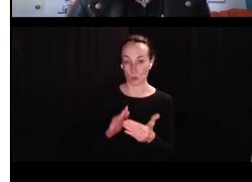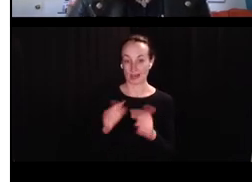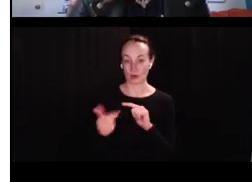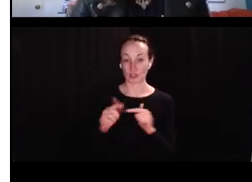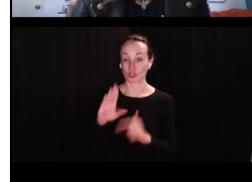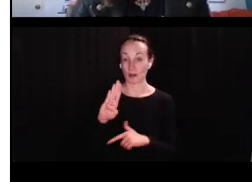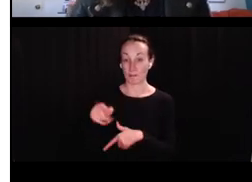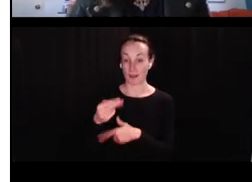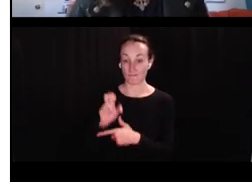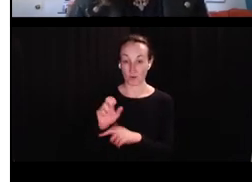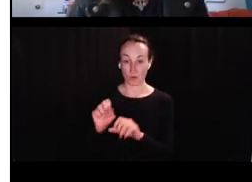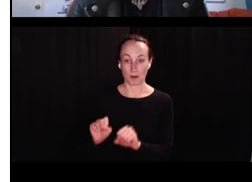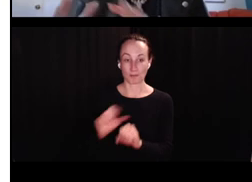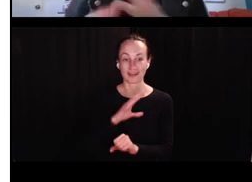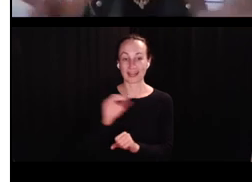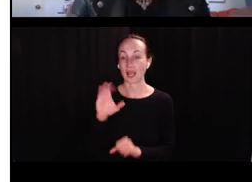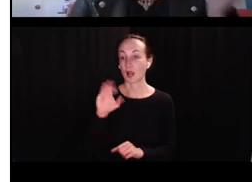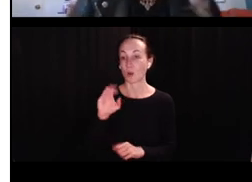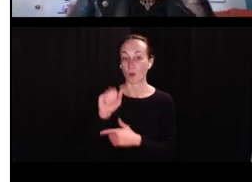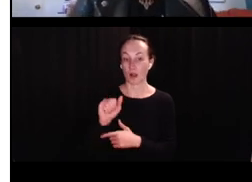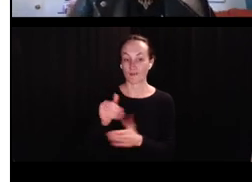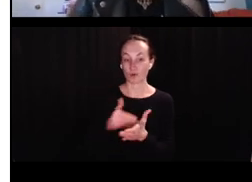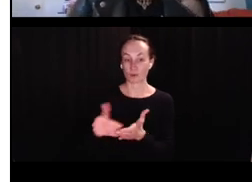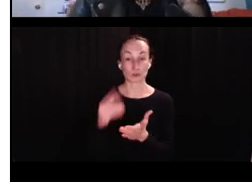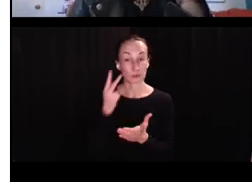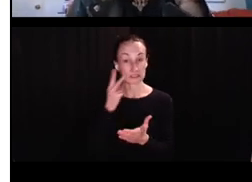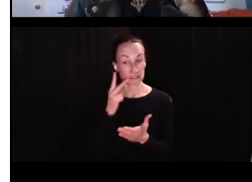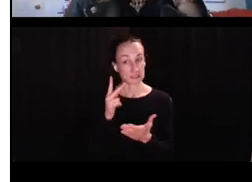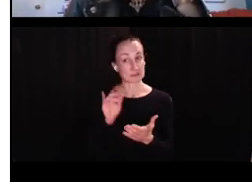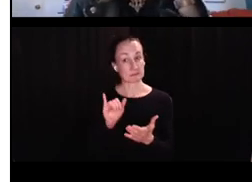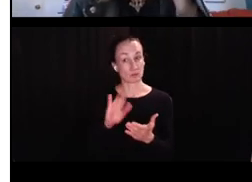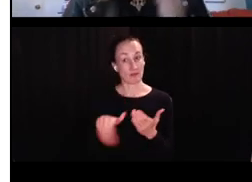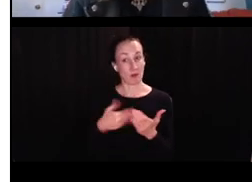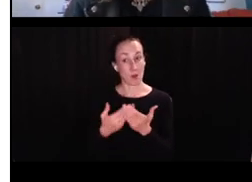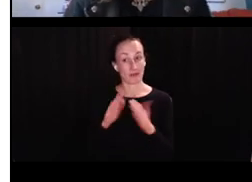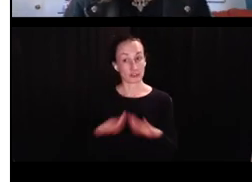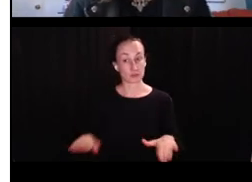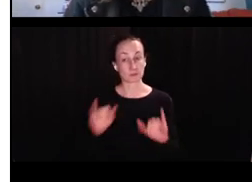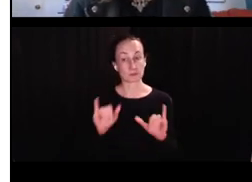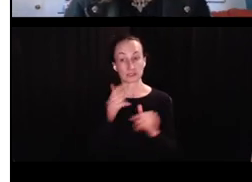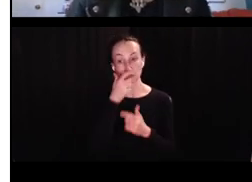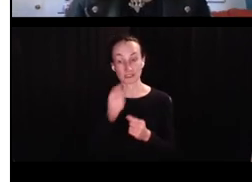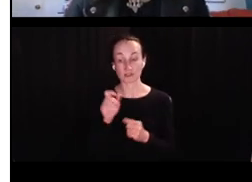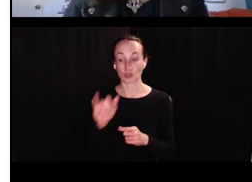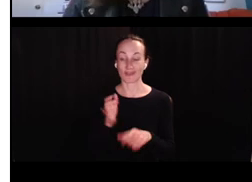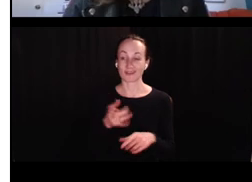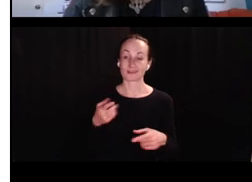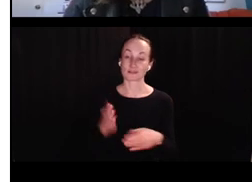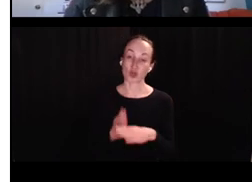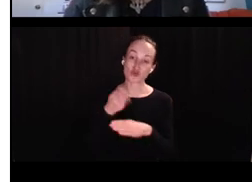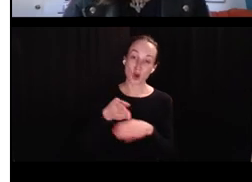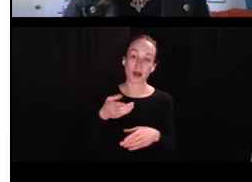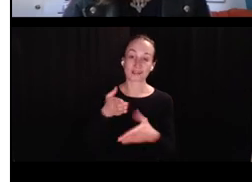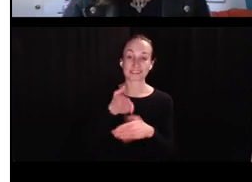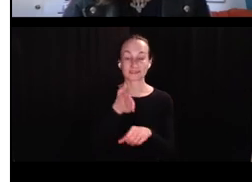bi-phone probability and COCA frequency. So we see that across the children with this Hall data, um, which I thought was really